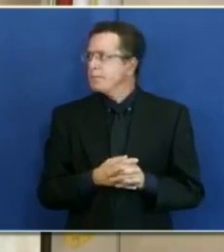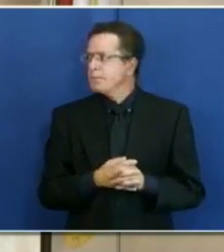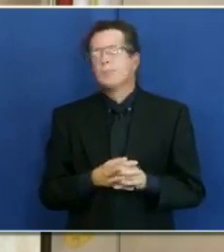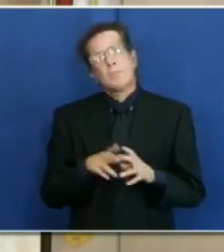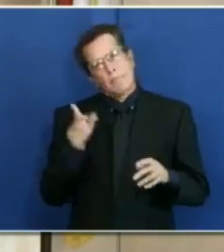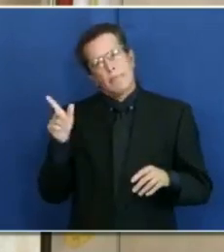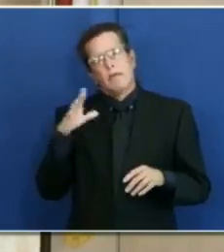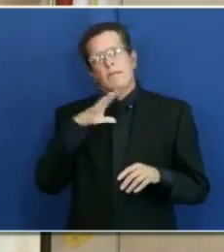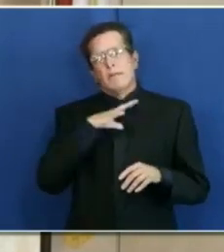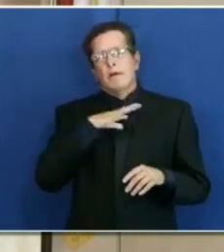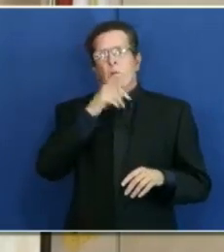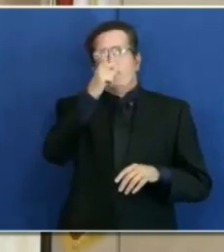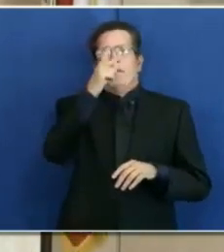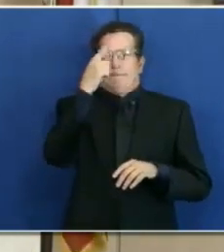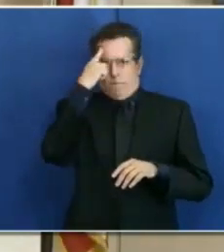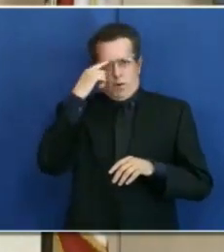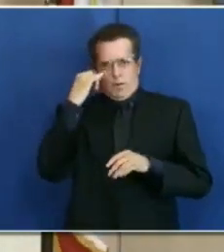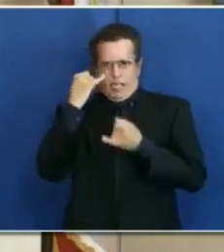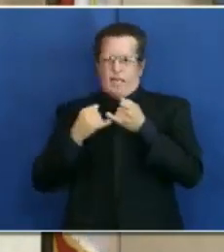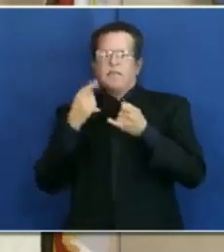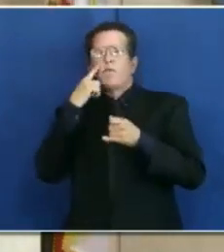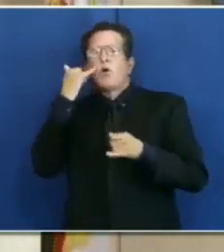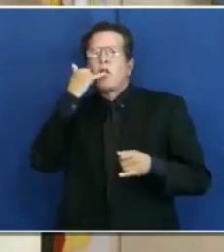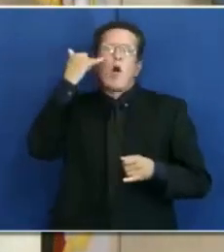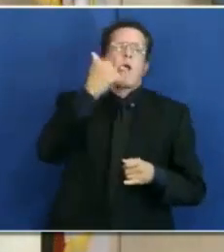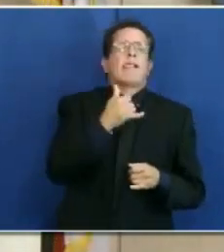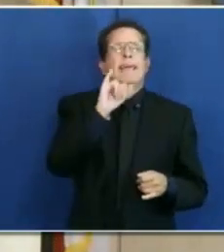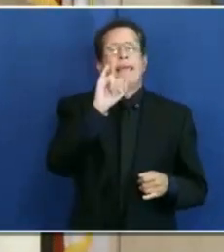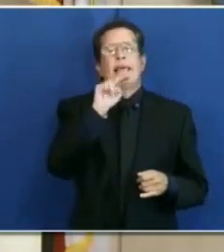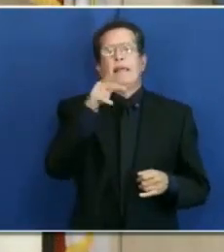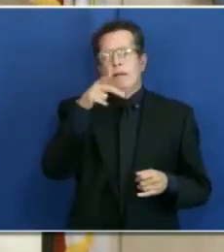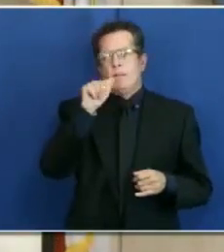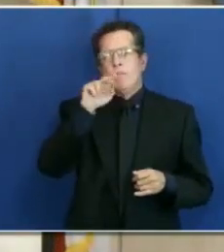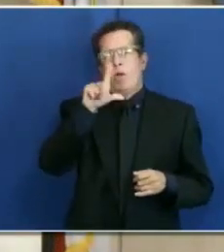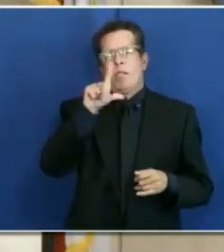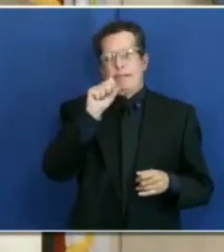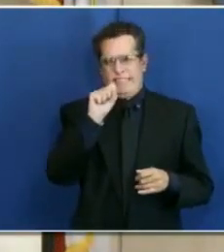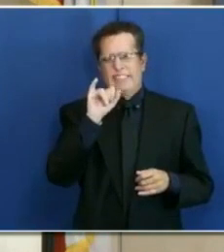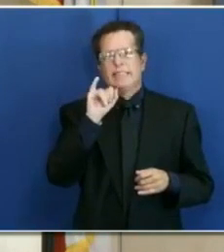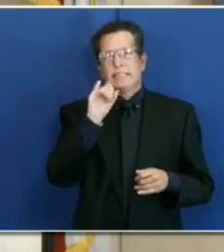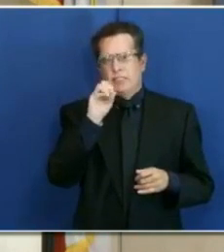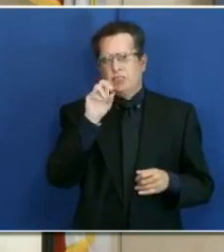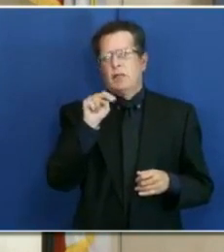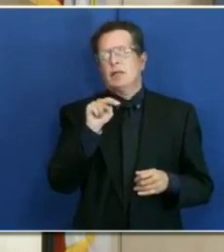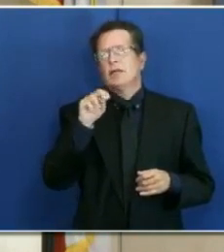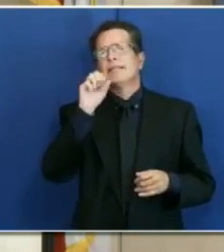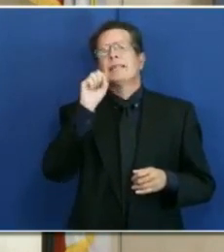Okay. We have one final call-in question. Paul Sisson, San Diego Union-Tribune.